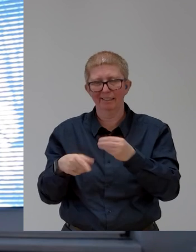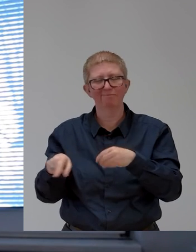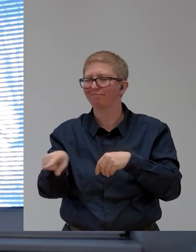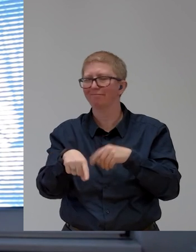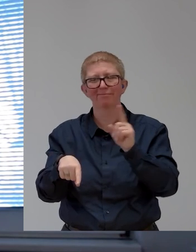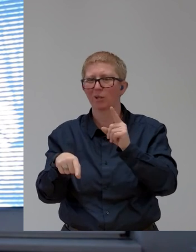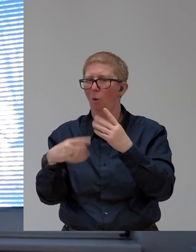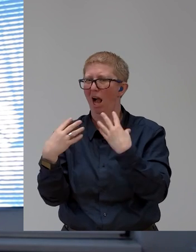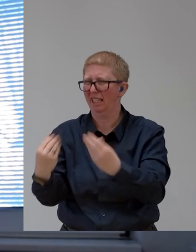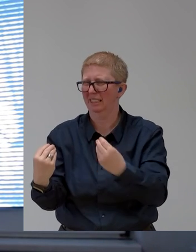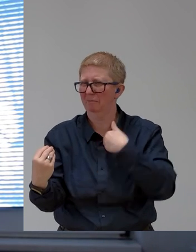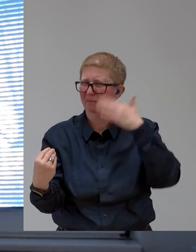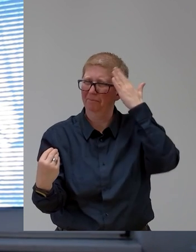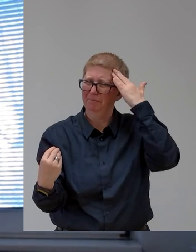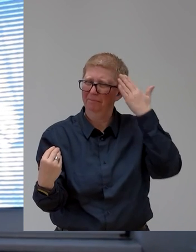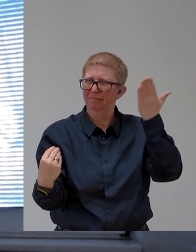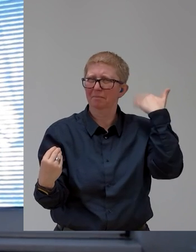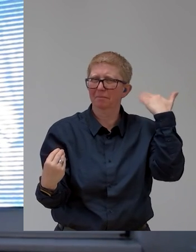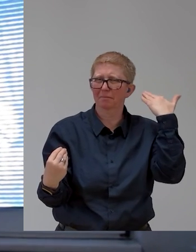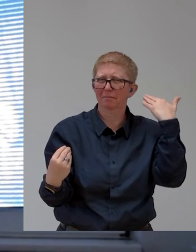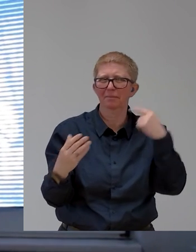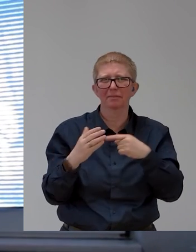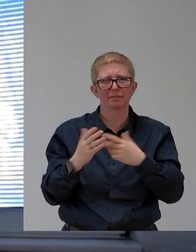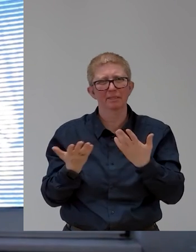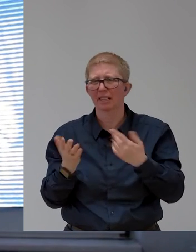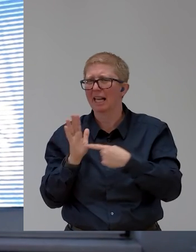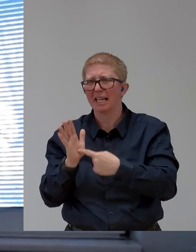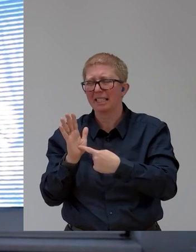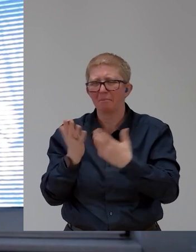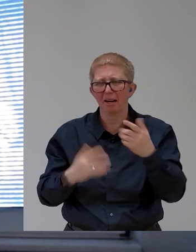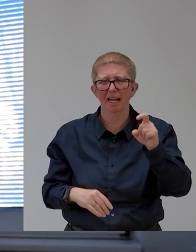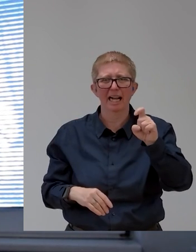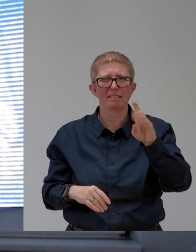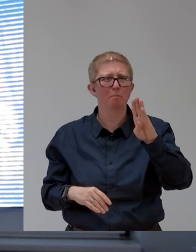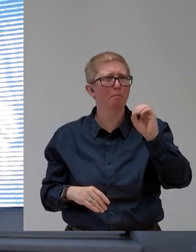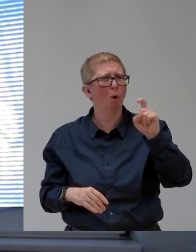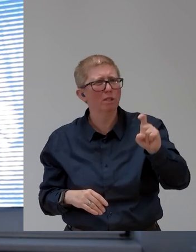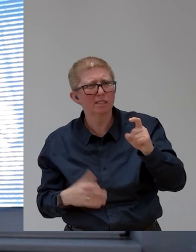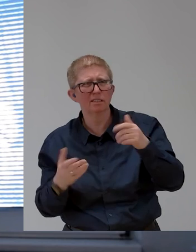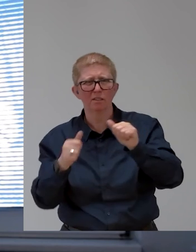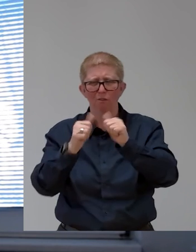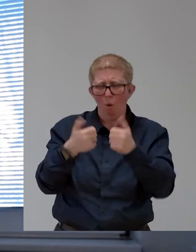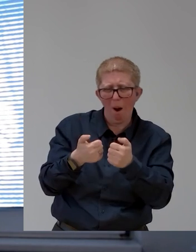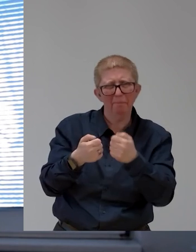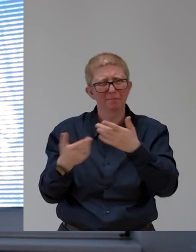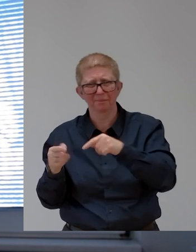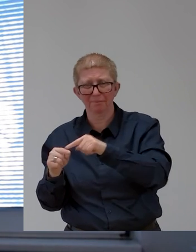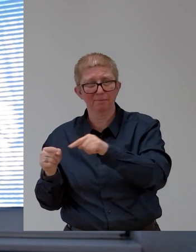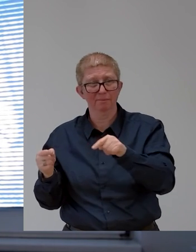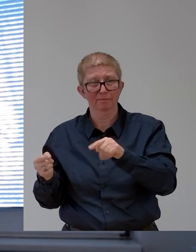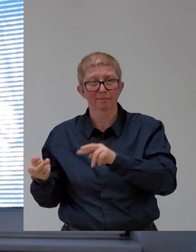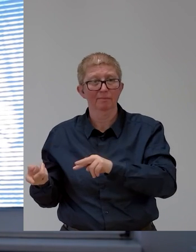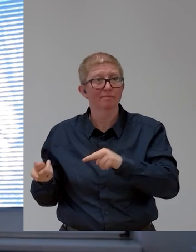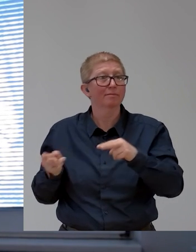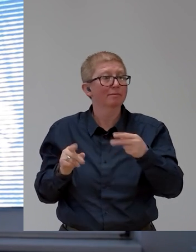whatever and reusing or, you know, whatever, and reusing that for other purposes. So,